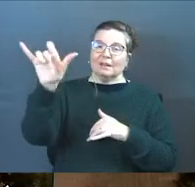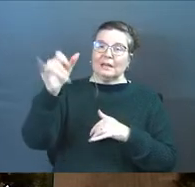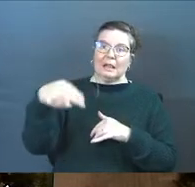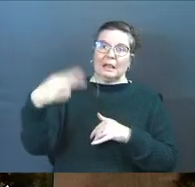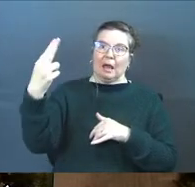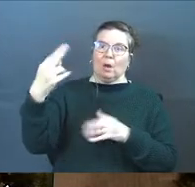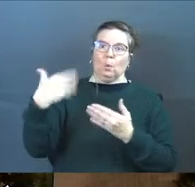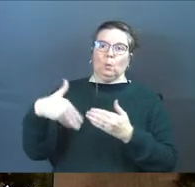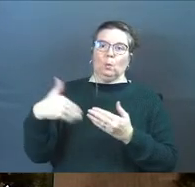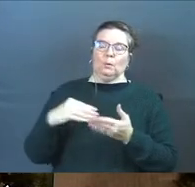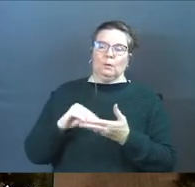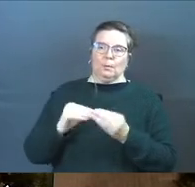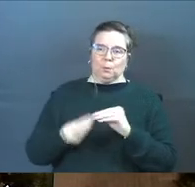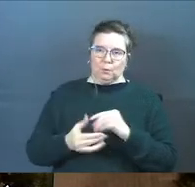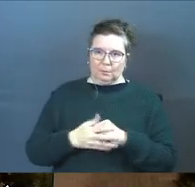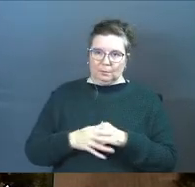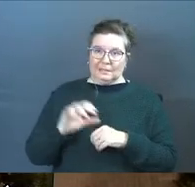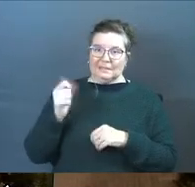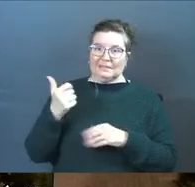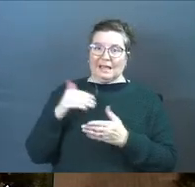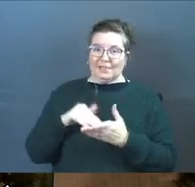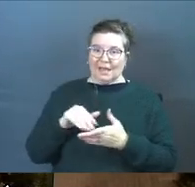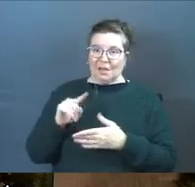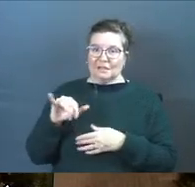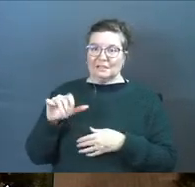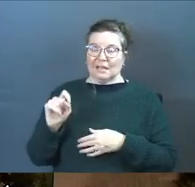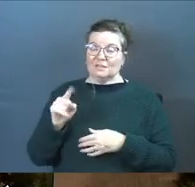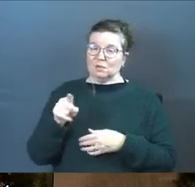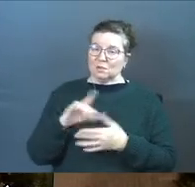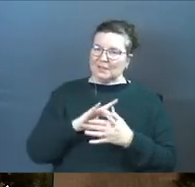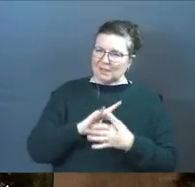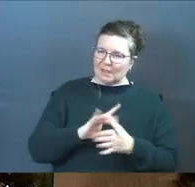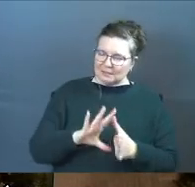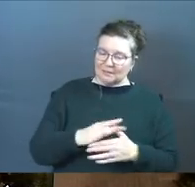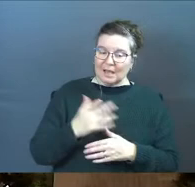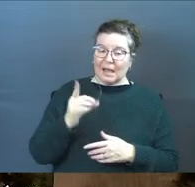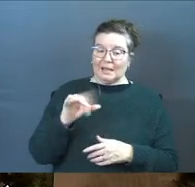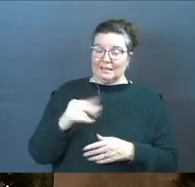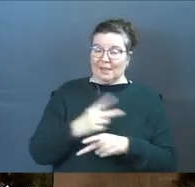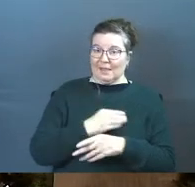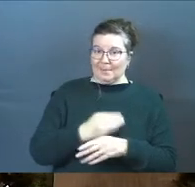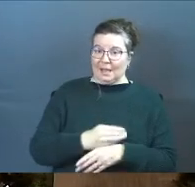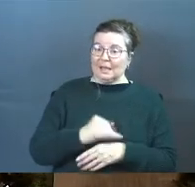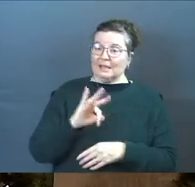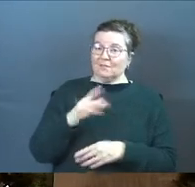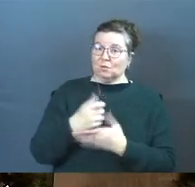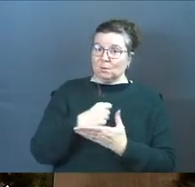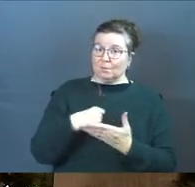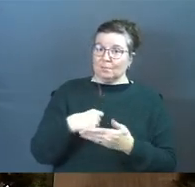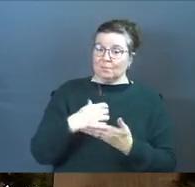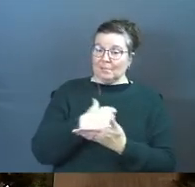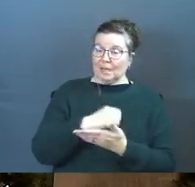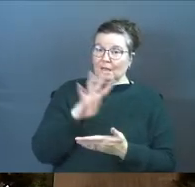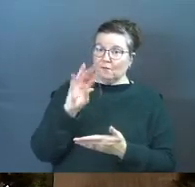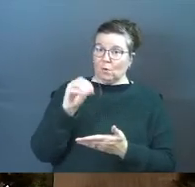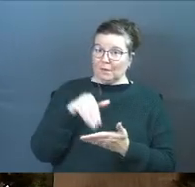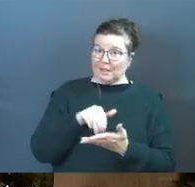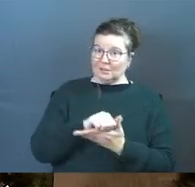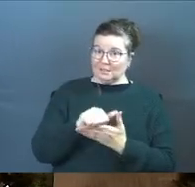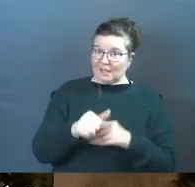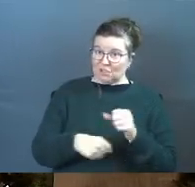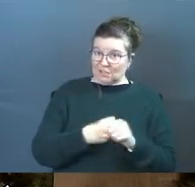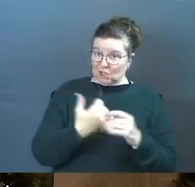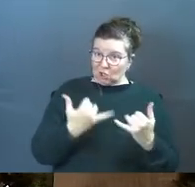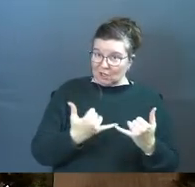high number. 10,000 talents. Just to put this in context, I did the math on this. If you make $40,000 a year